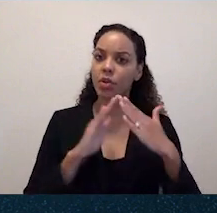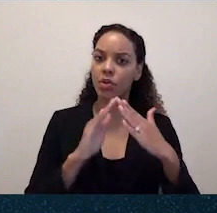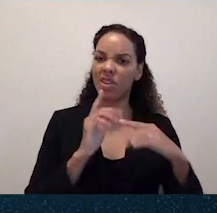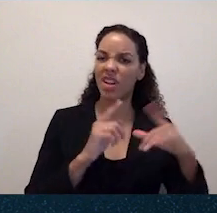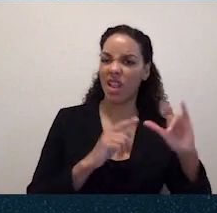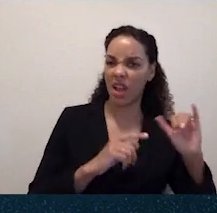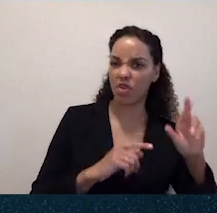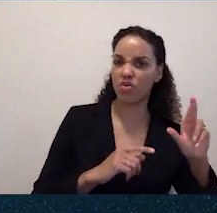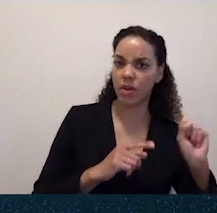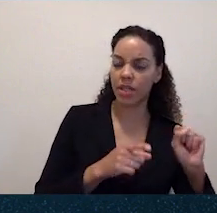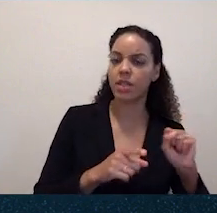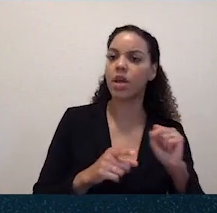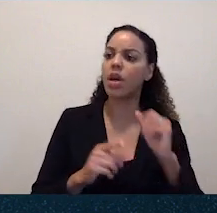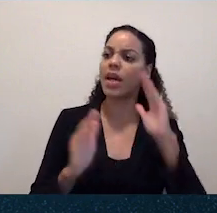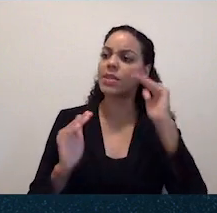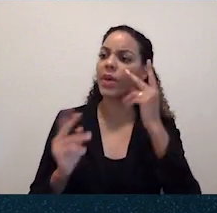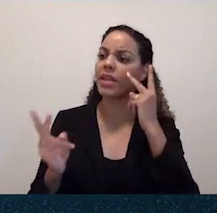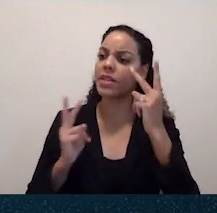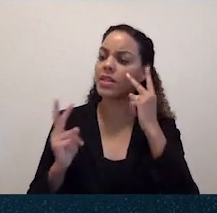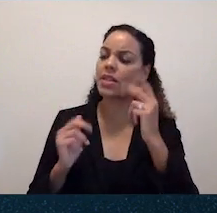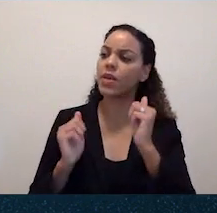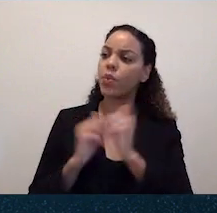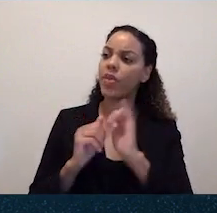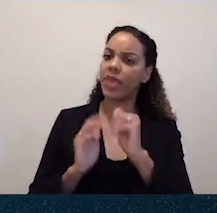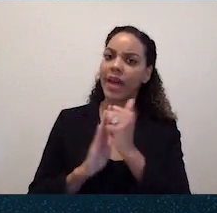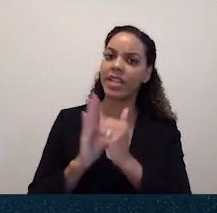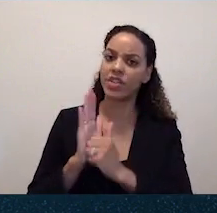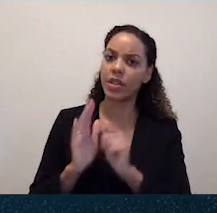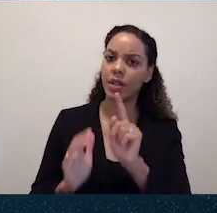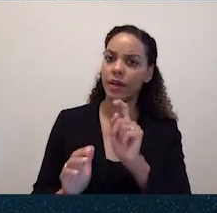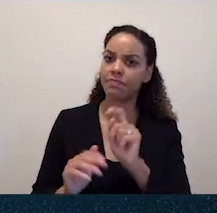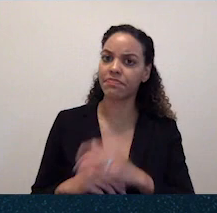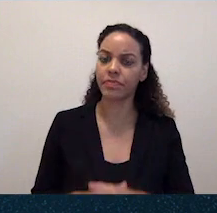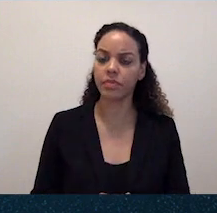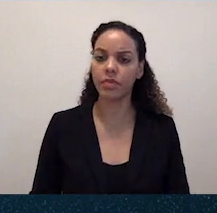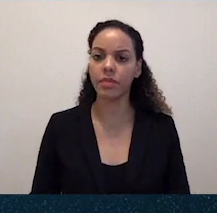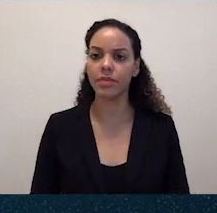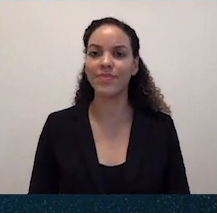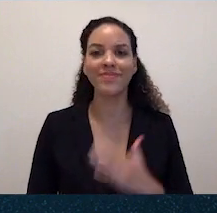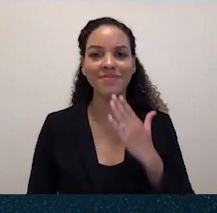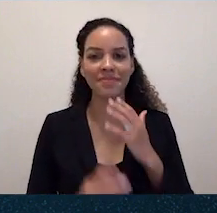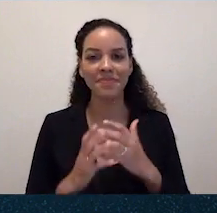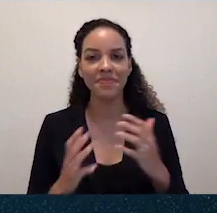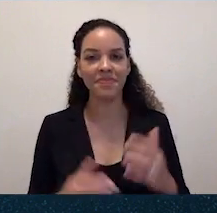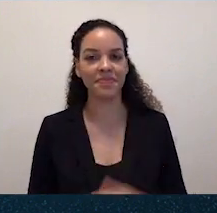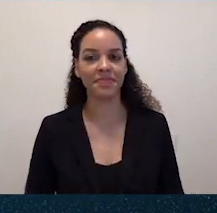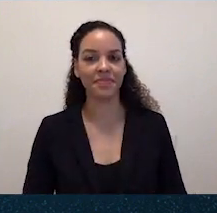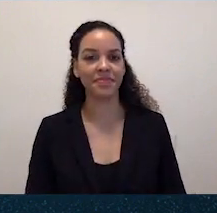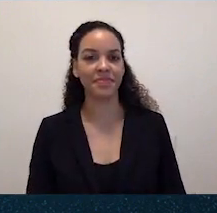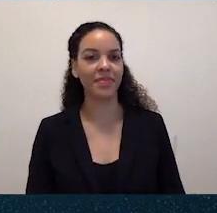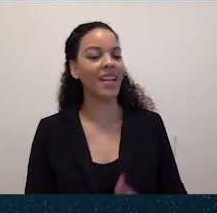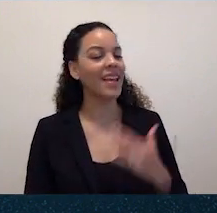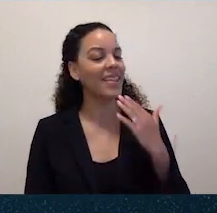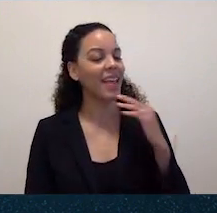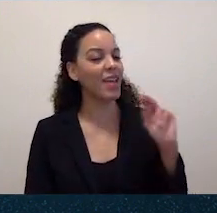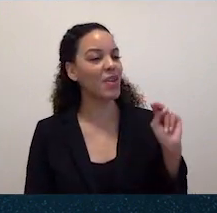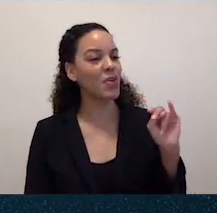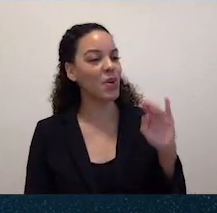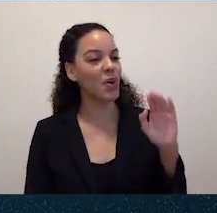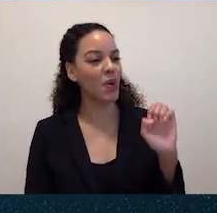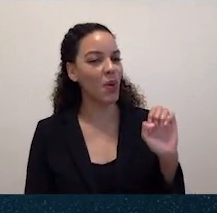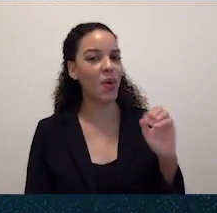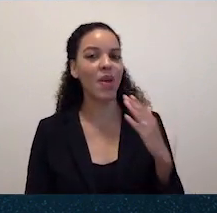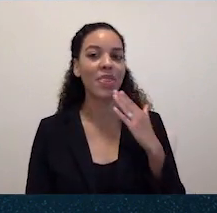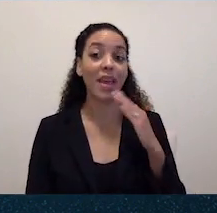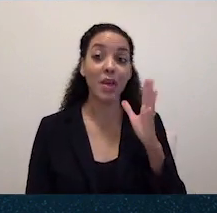administration through the Build Back Better agenda in this space? Thank you so much. Thank you, Nicole. Thank you, Chris. Thank you, Mom,